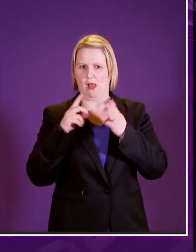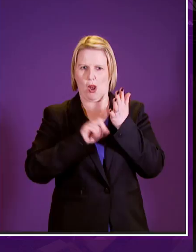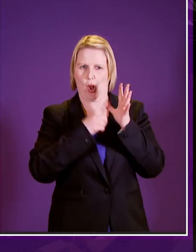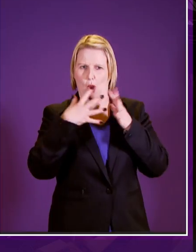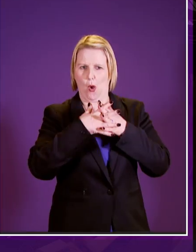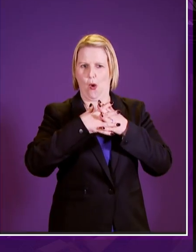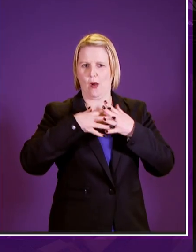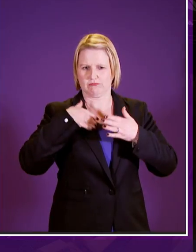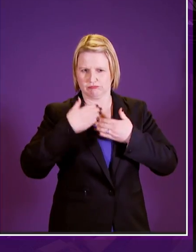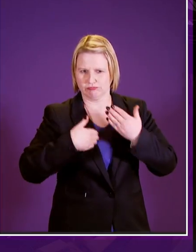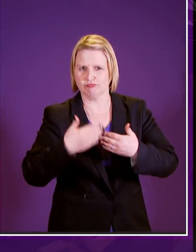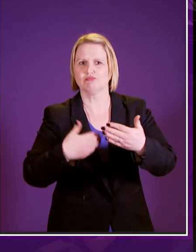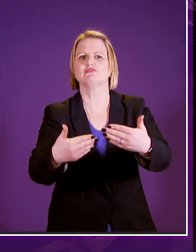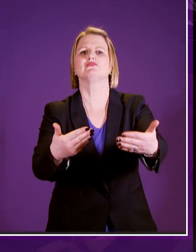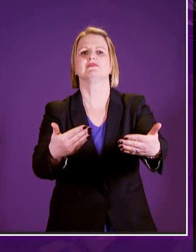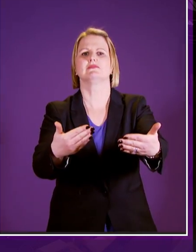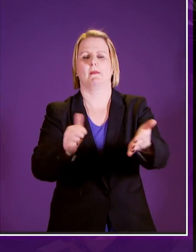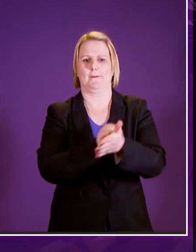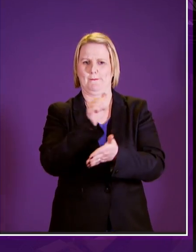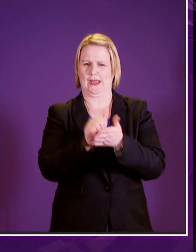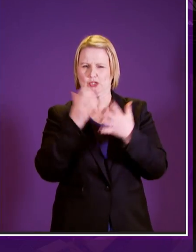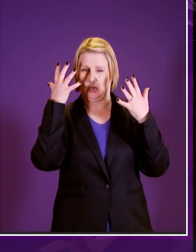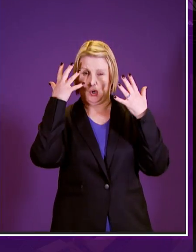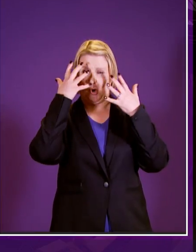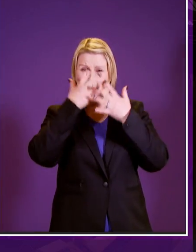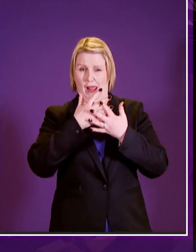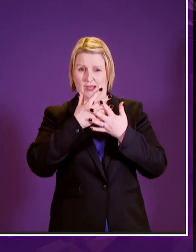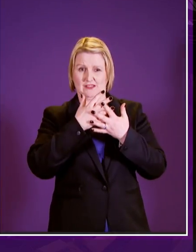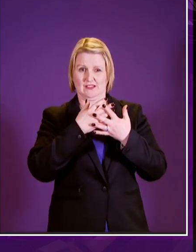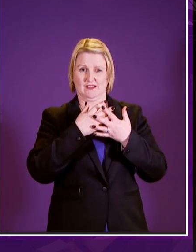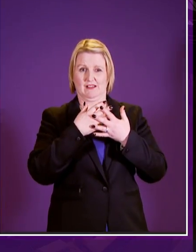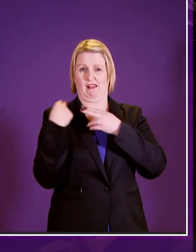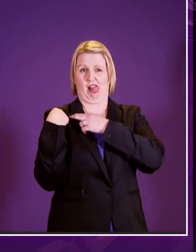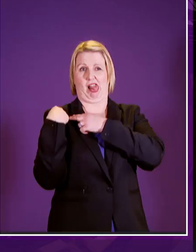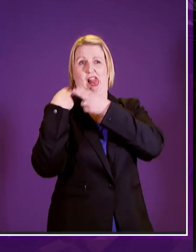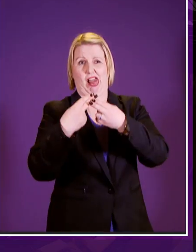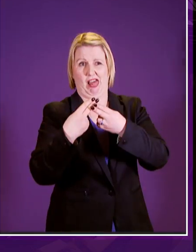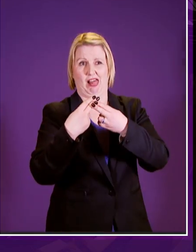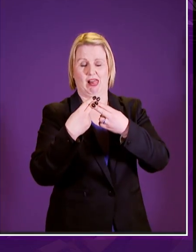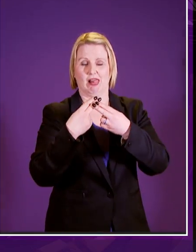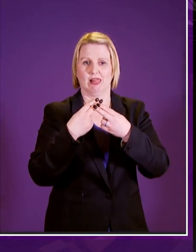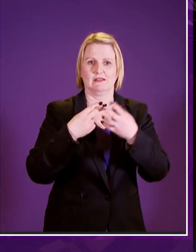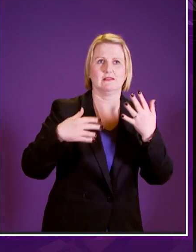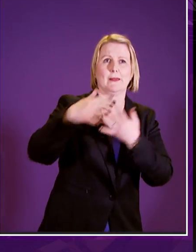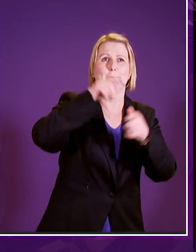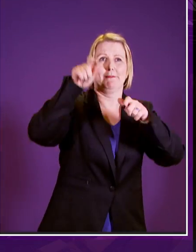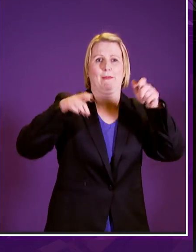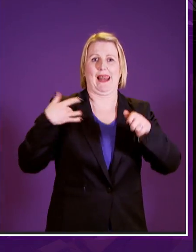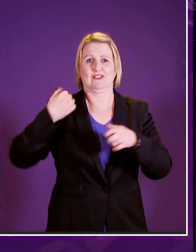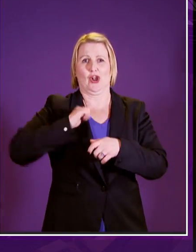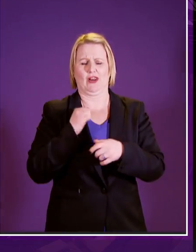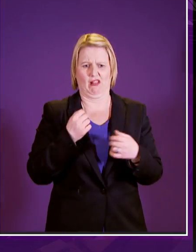makes it is to ensure that that complication that that complexity does not become a burden to the people in our society who rely